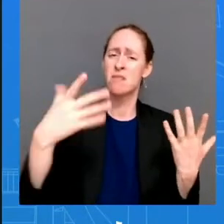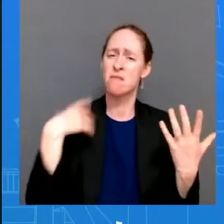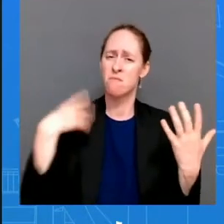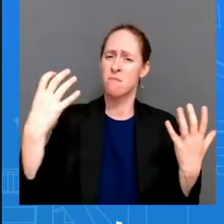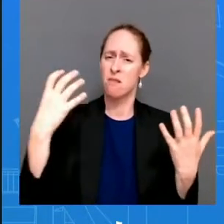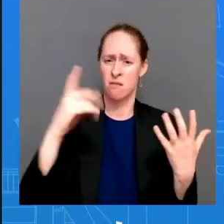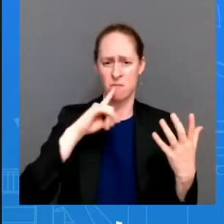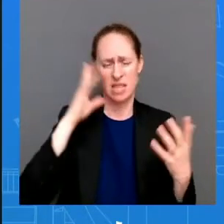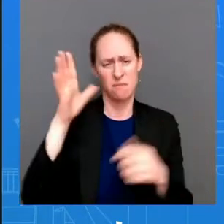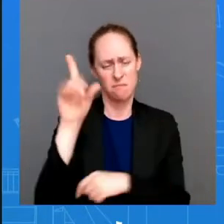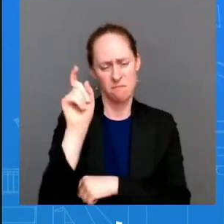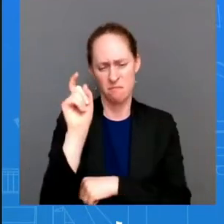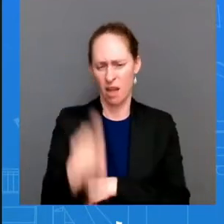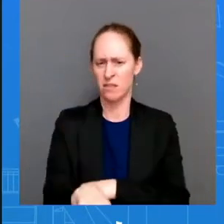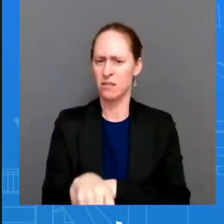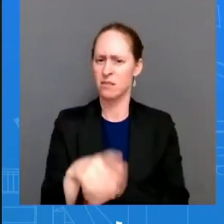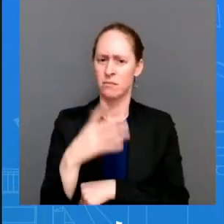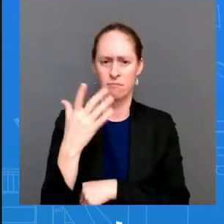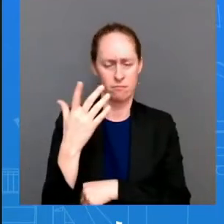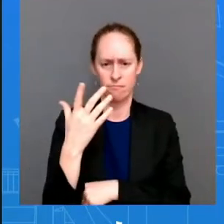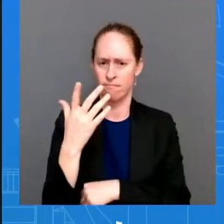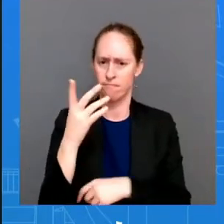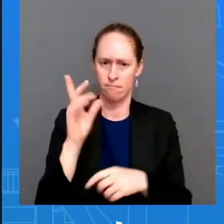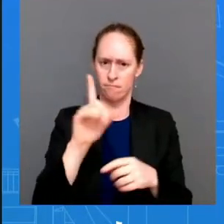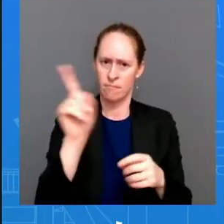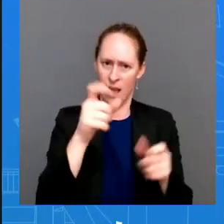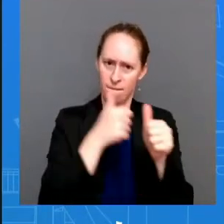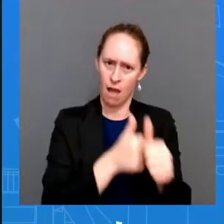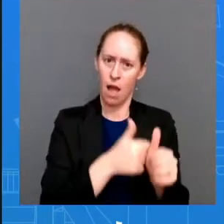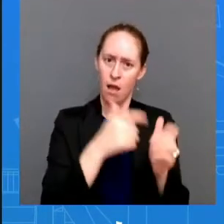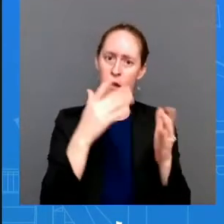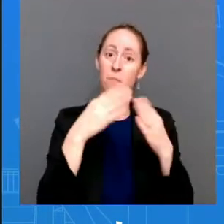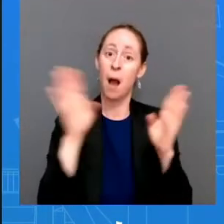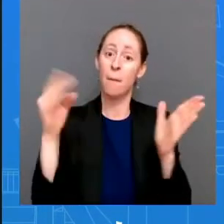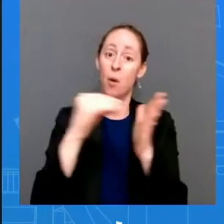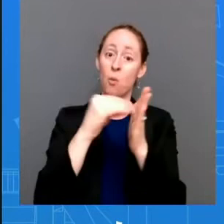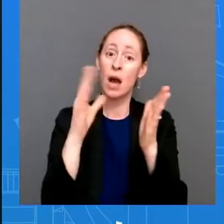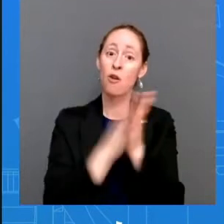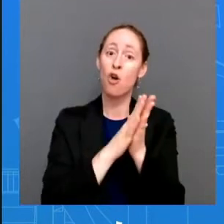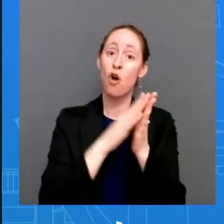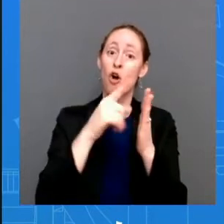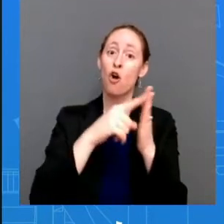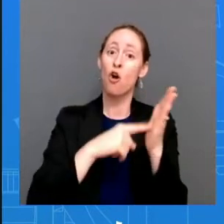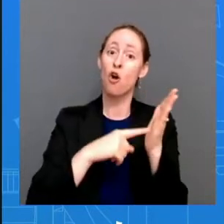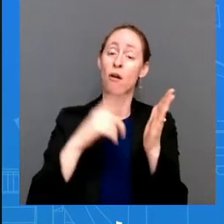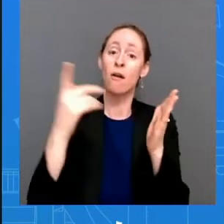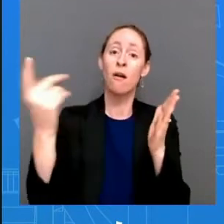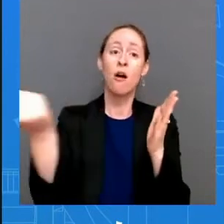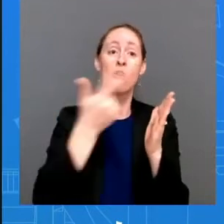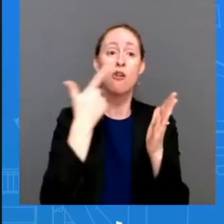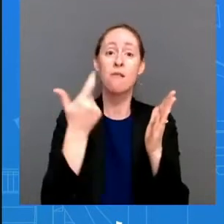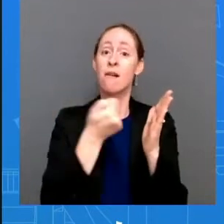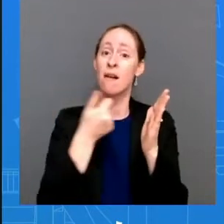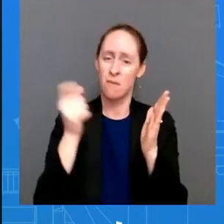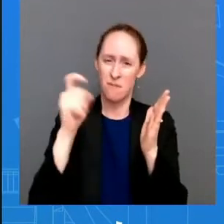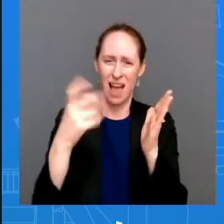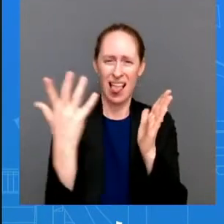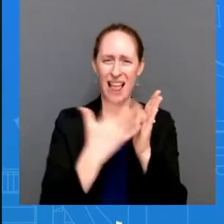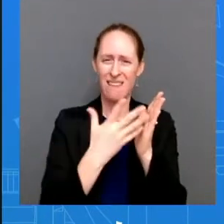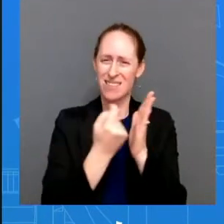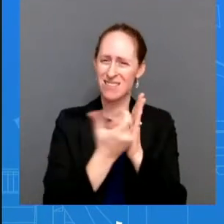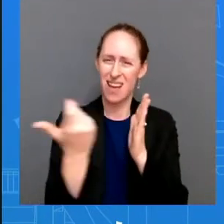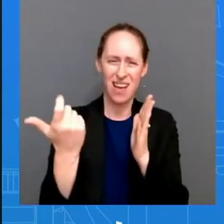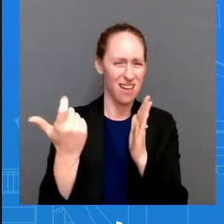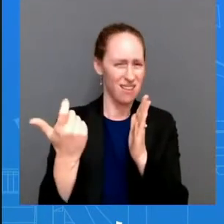important and the president also has been very clear that everyone should cooperate with the january 6th committee so they